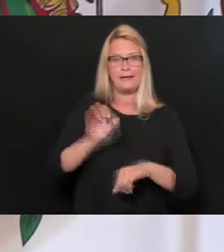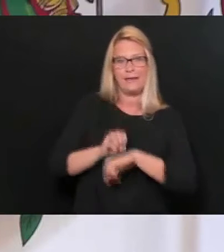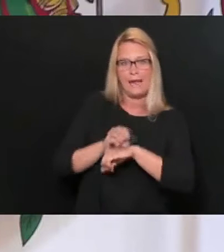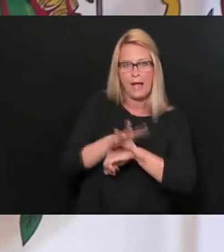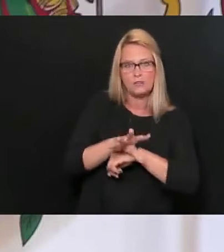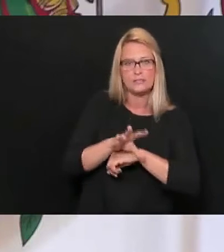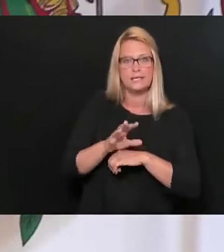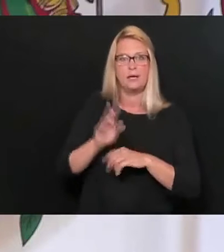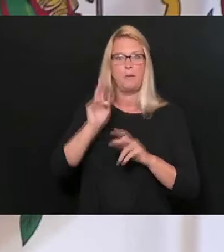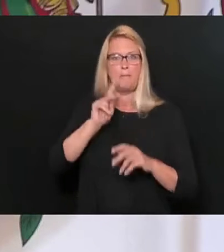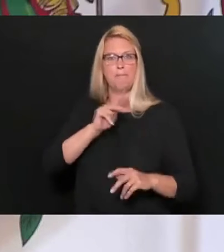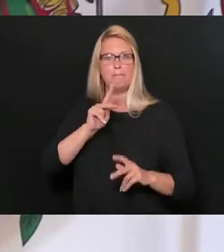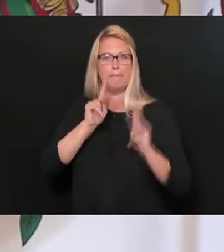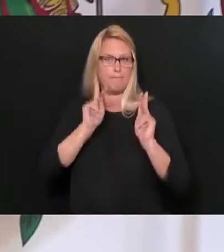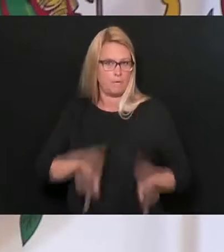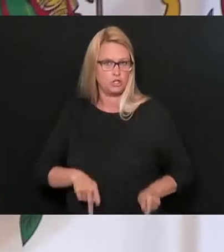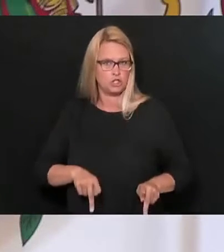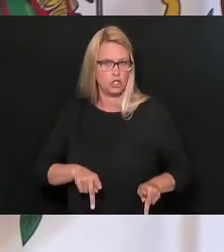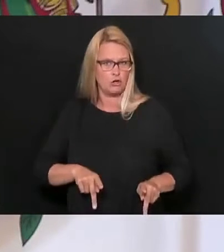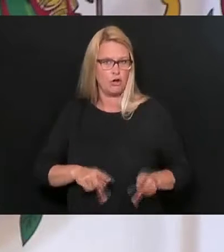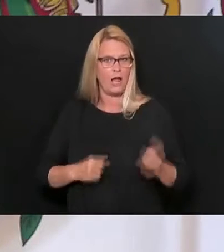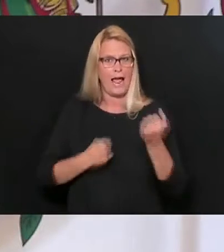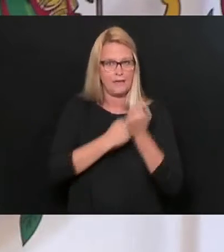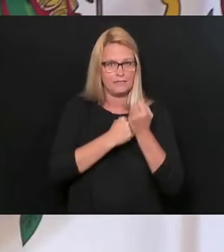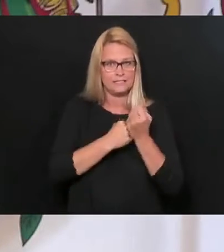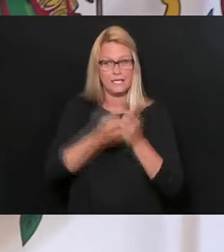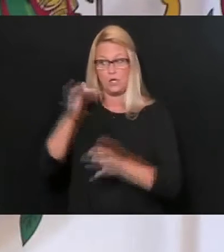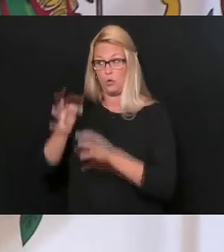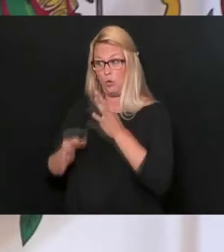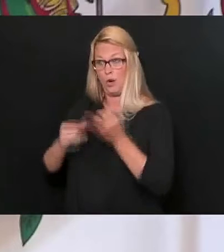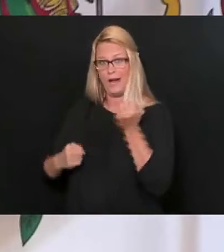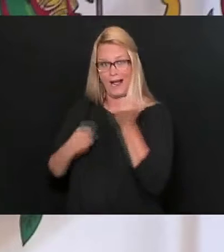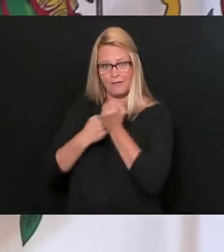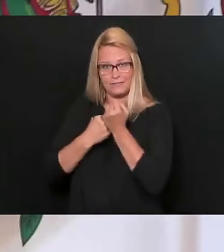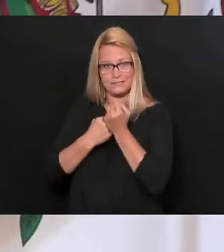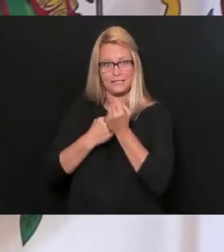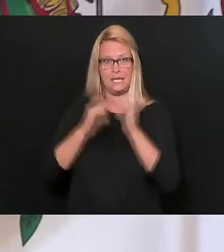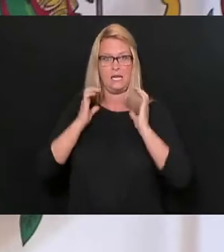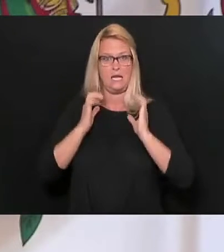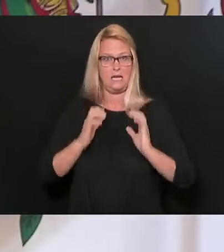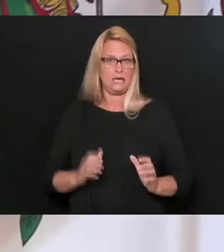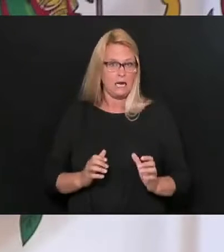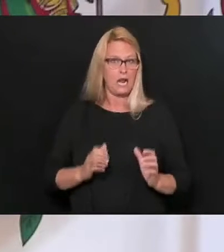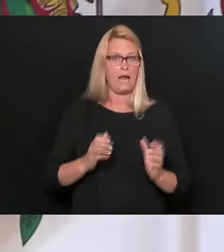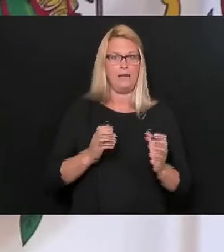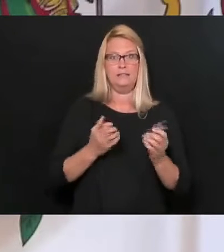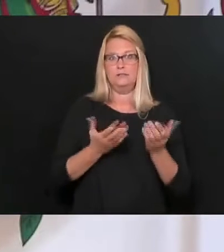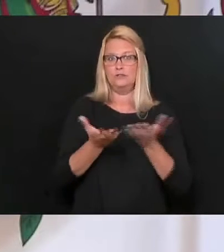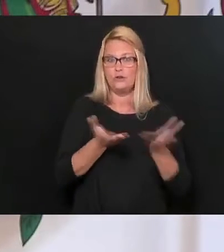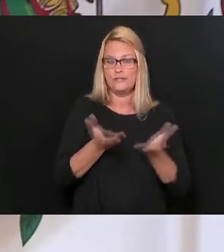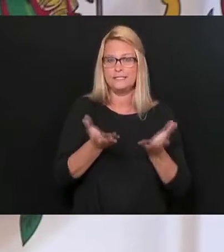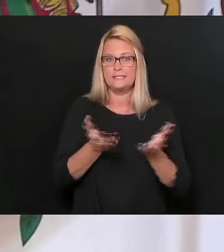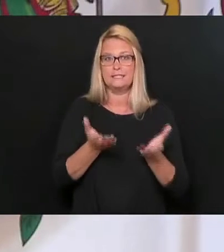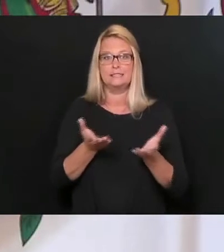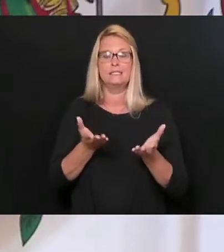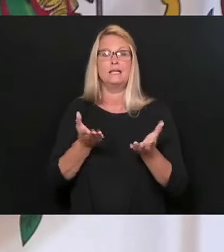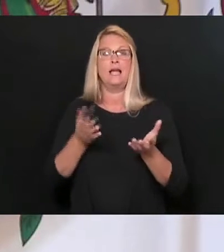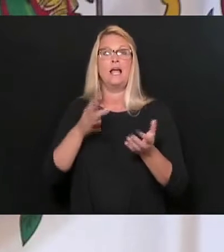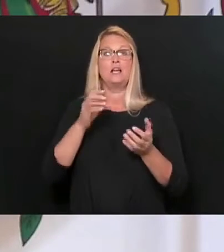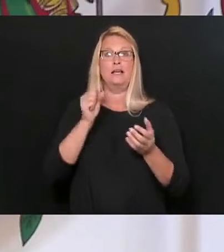personal advocacy, court advocacy, client transportation, and support services to victims of crimes,